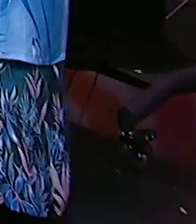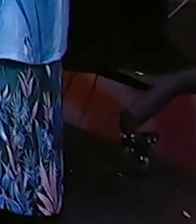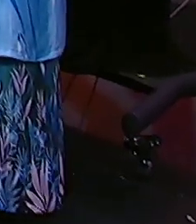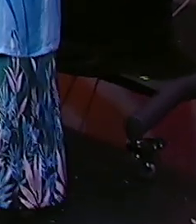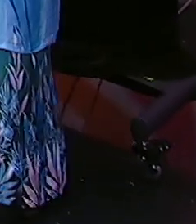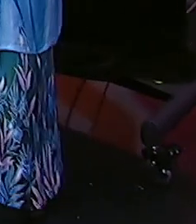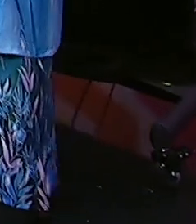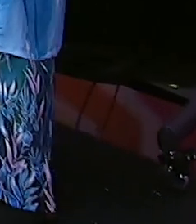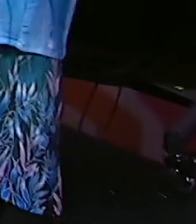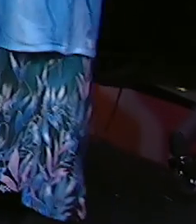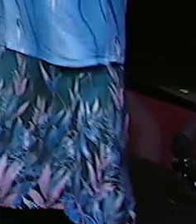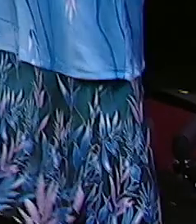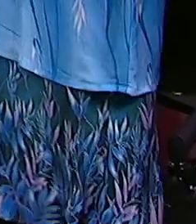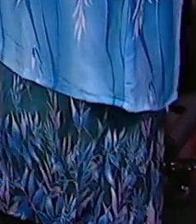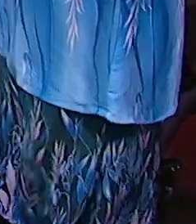Bye.